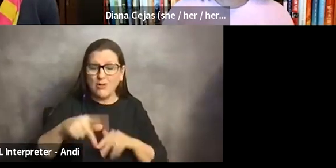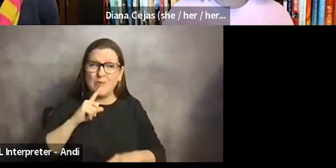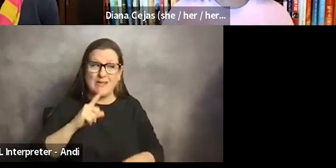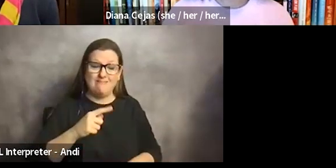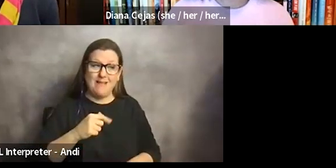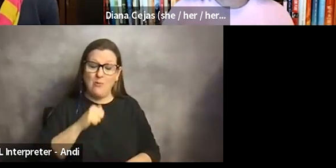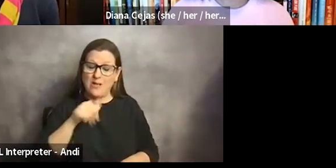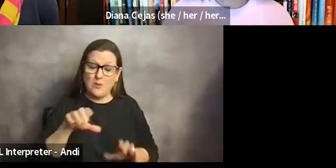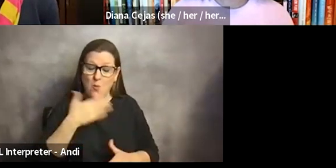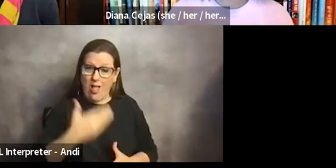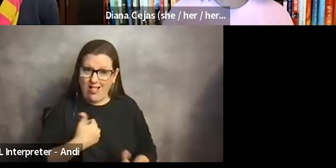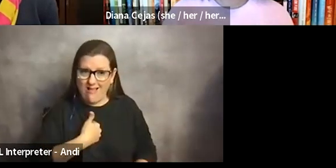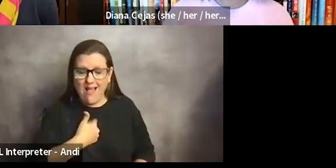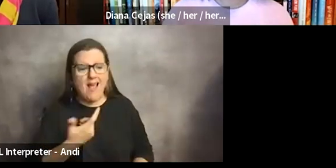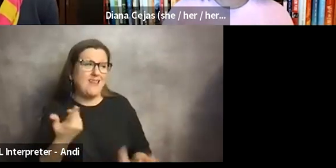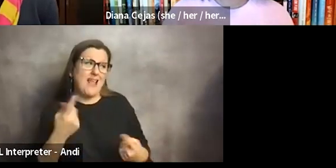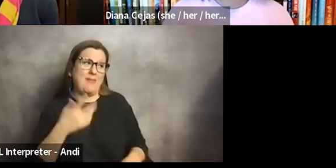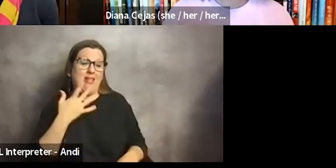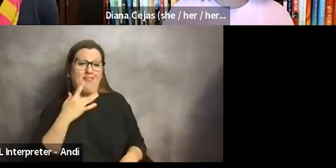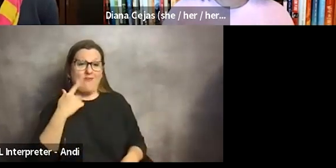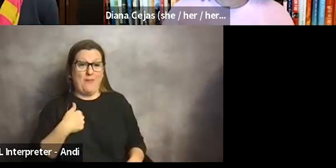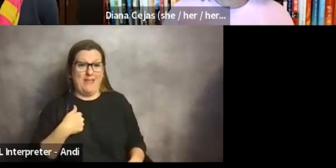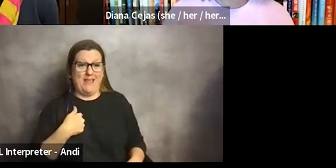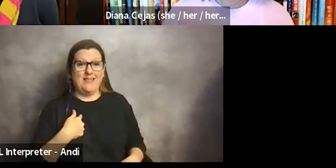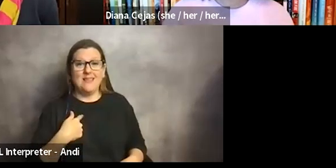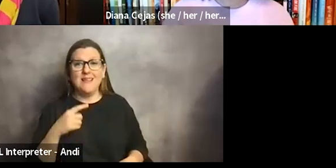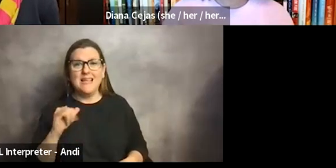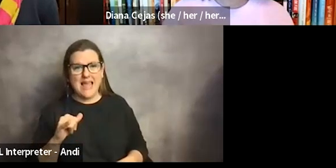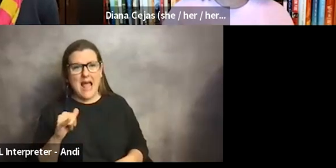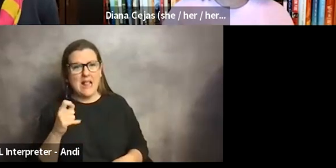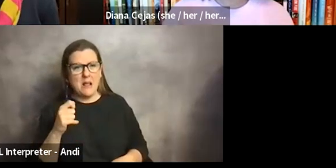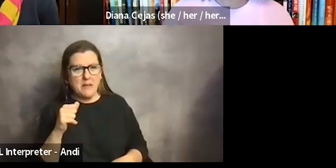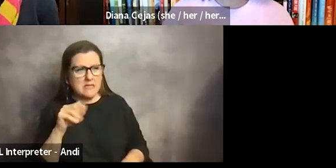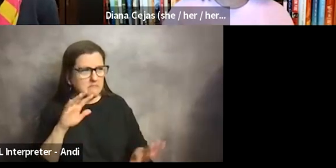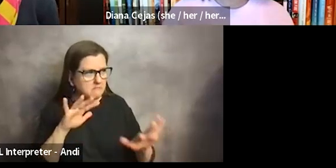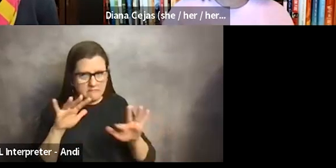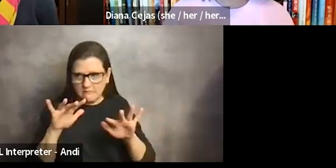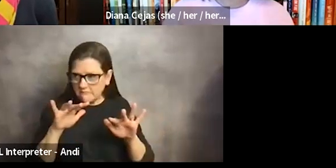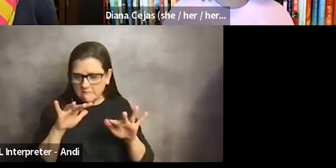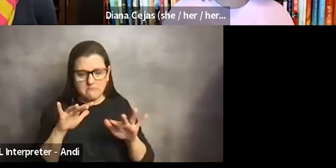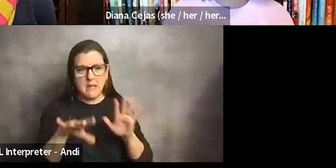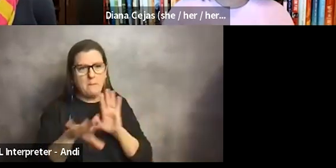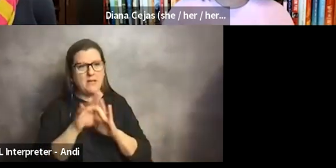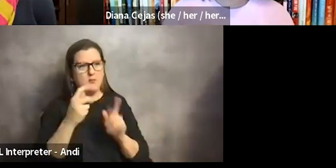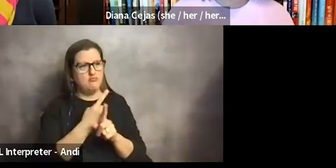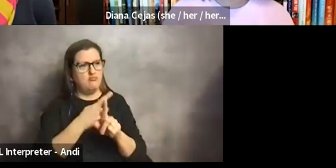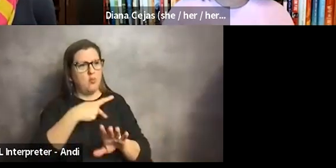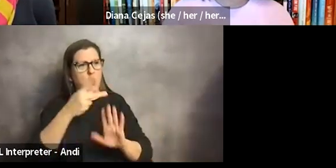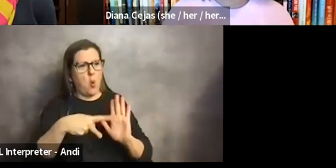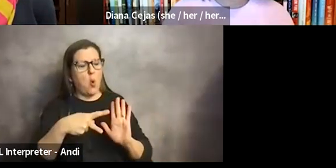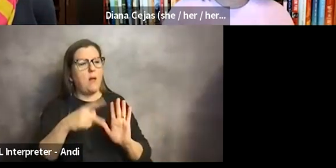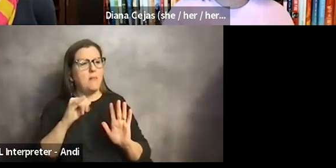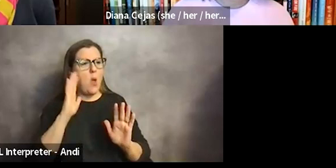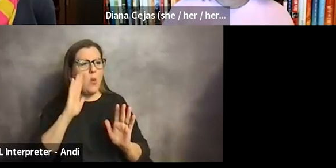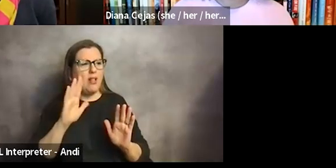And I got lucky. And I think that is sort of that reading the room and kind of picking a program that you think will forgive when you and you shouldn't be forgiven.